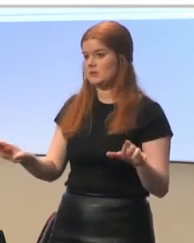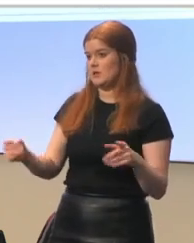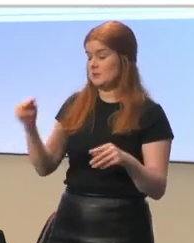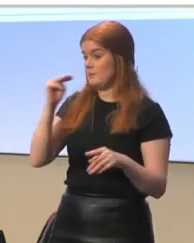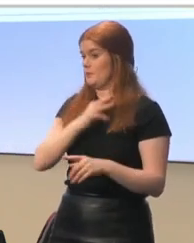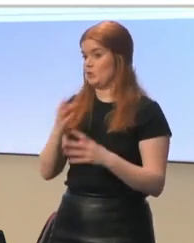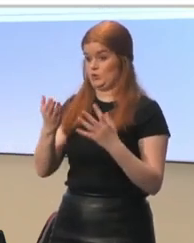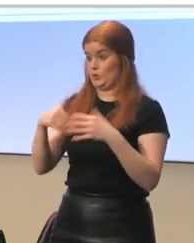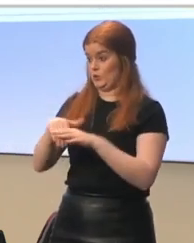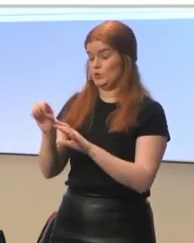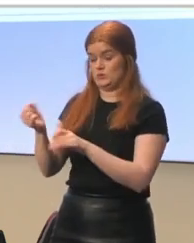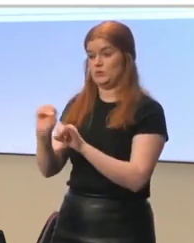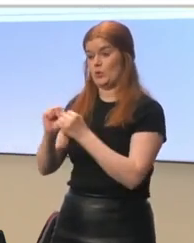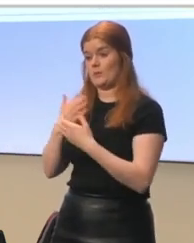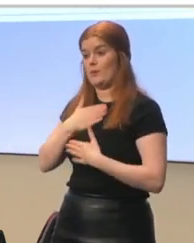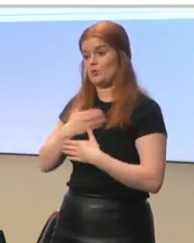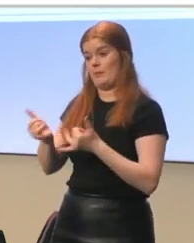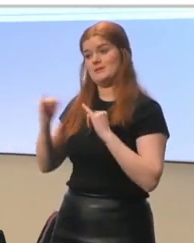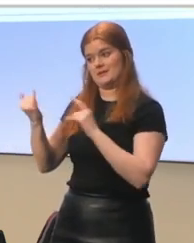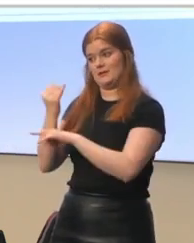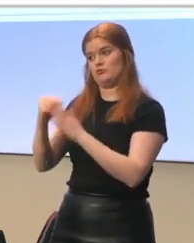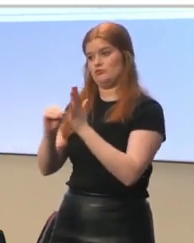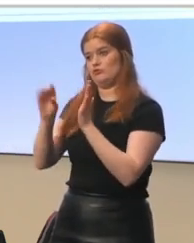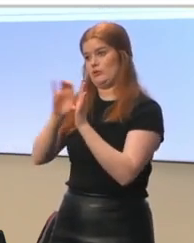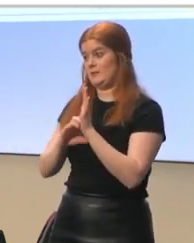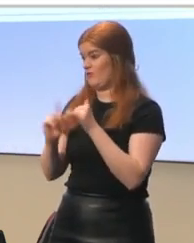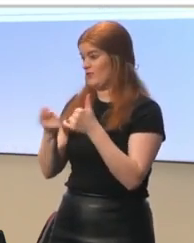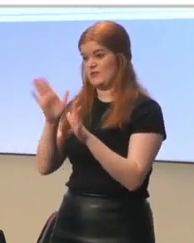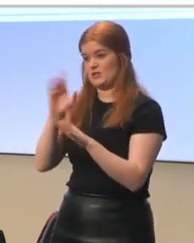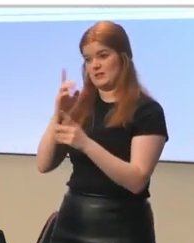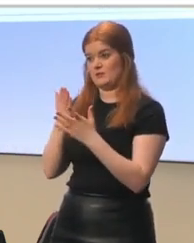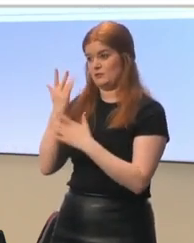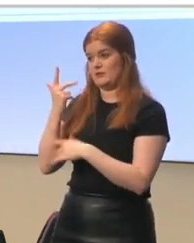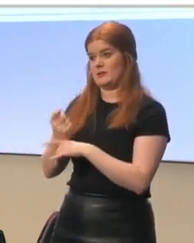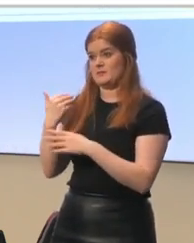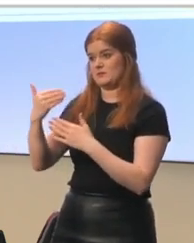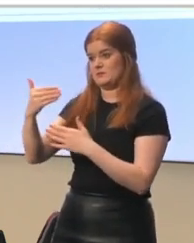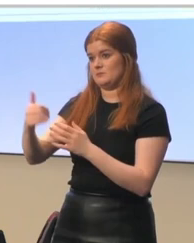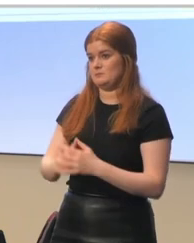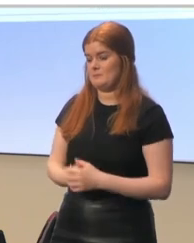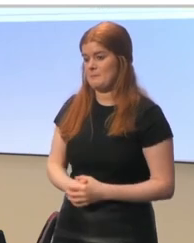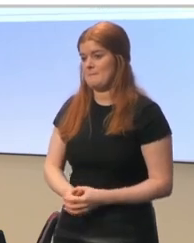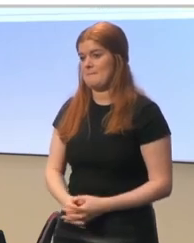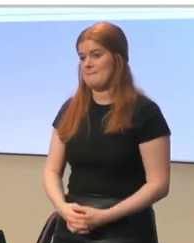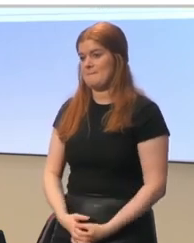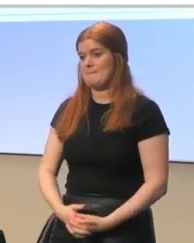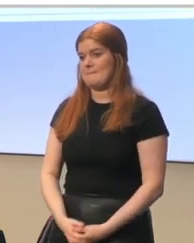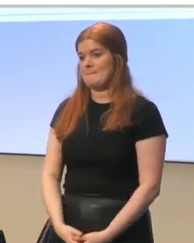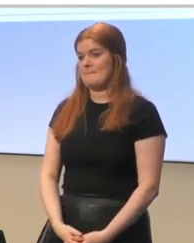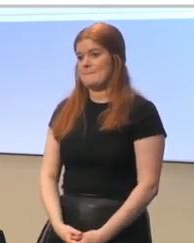to include socio-emotional competences in the curriculum. So, you see this already three times, I think, here. Oops.